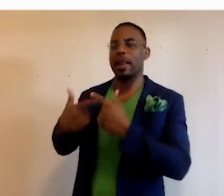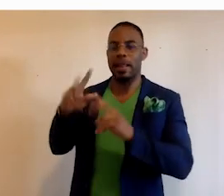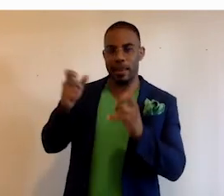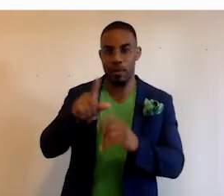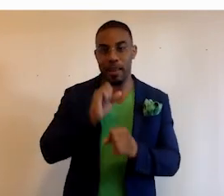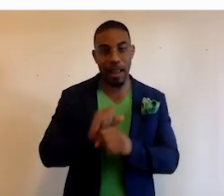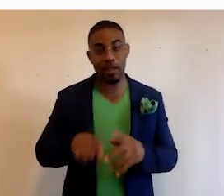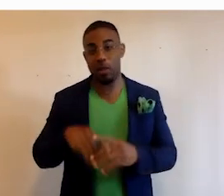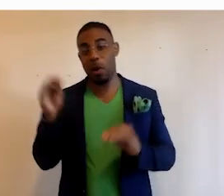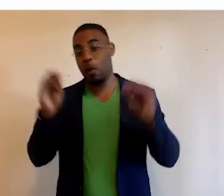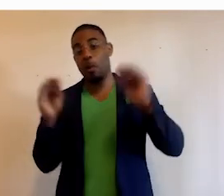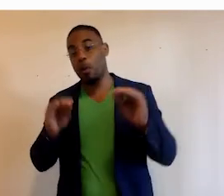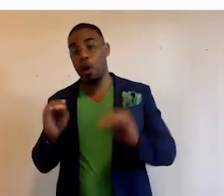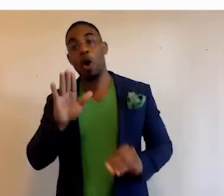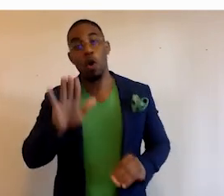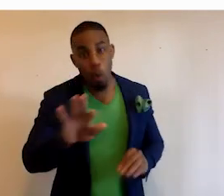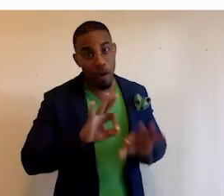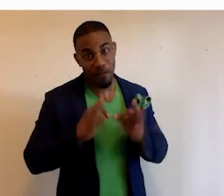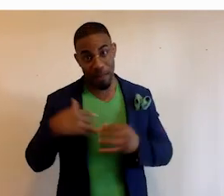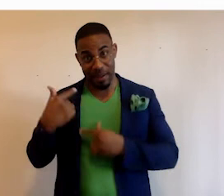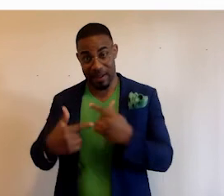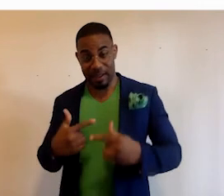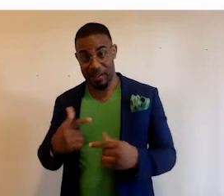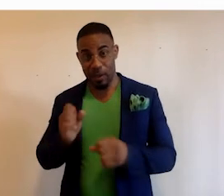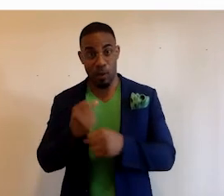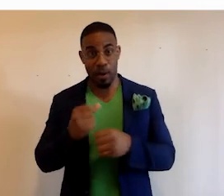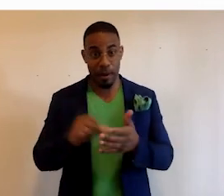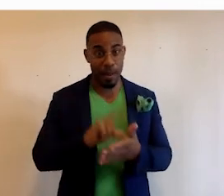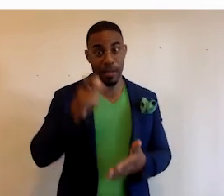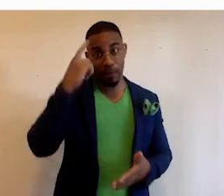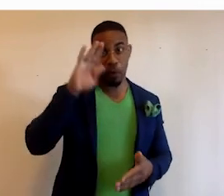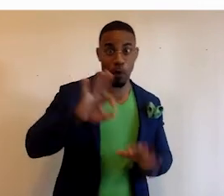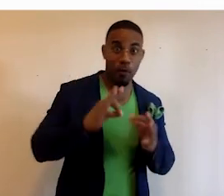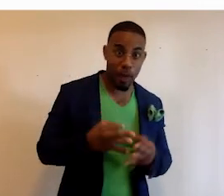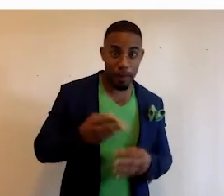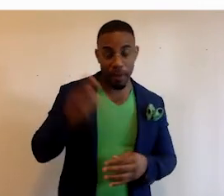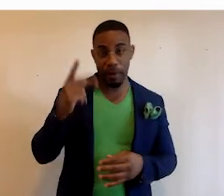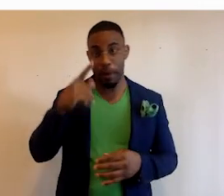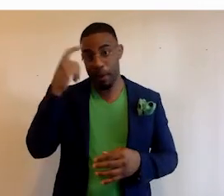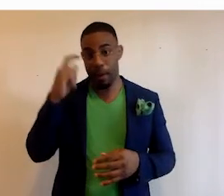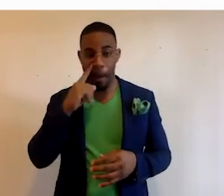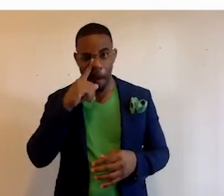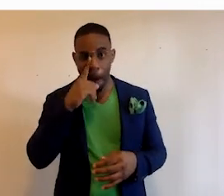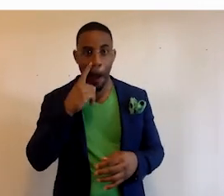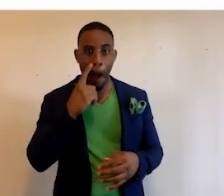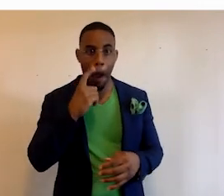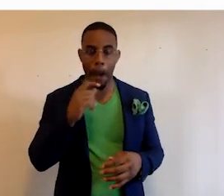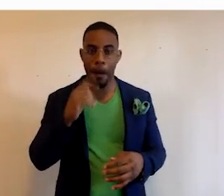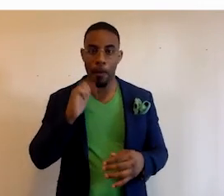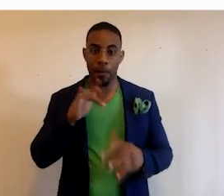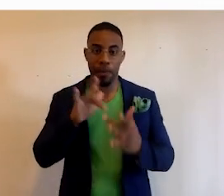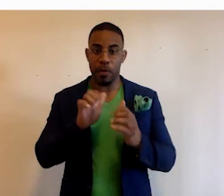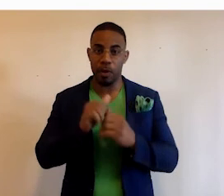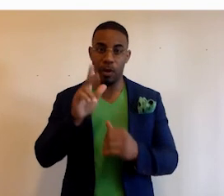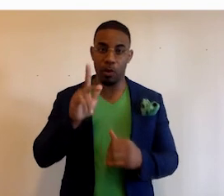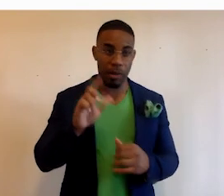where you can actually start putting, putting in your family legacy and create a page just for your family's history. Because we've been in touch with